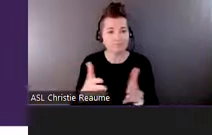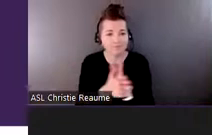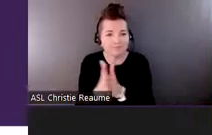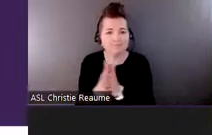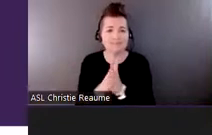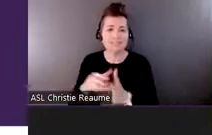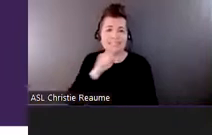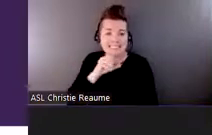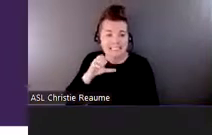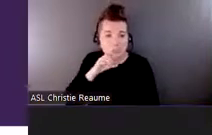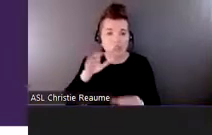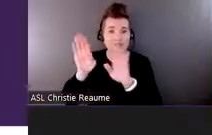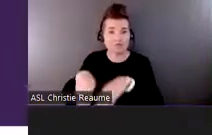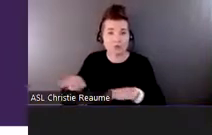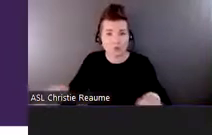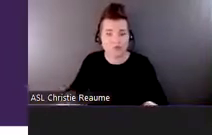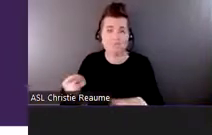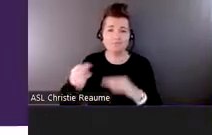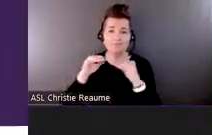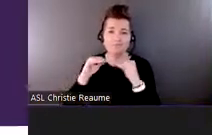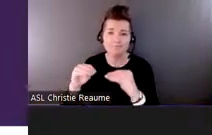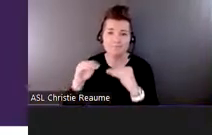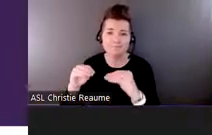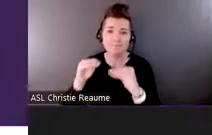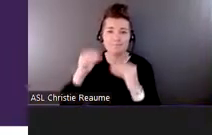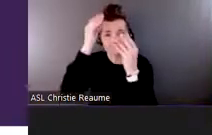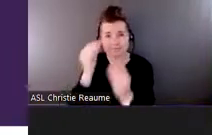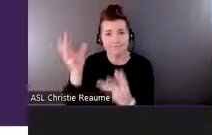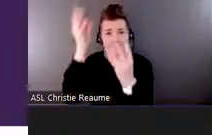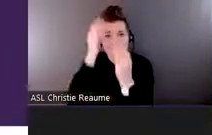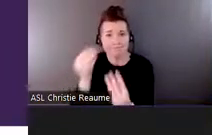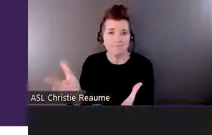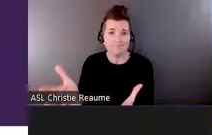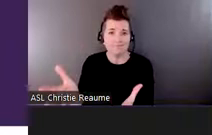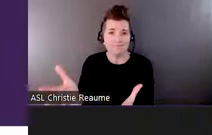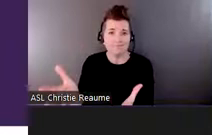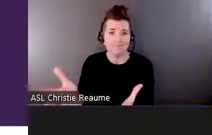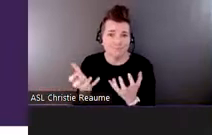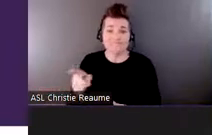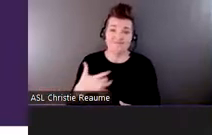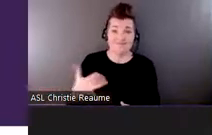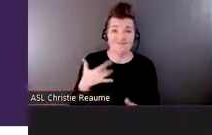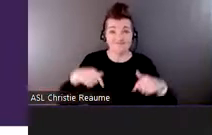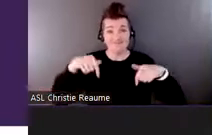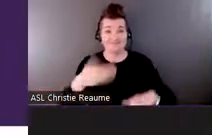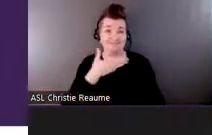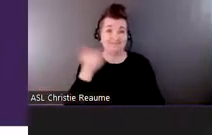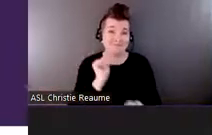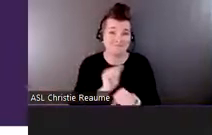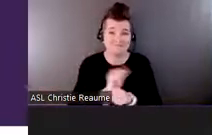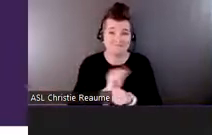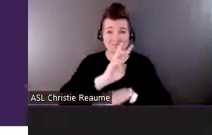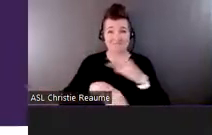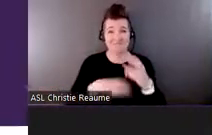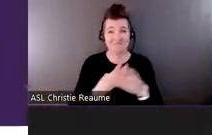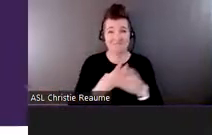for her love and educating and informing. And she basically says this is the best job in the world, and very proud